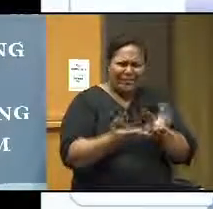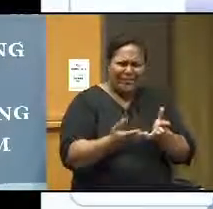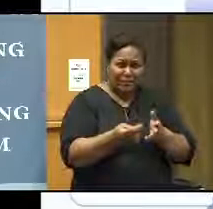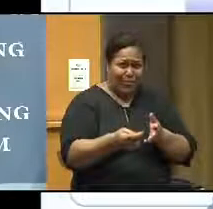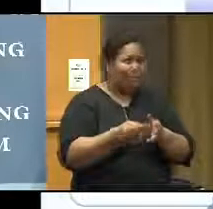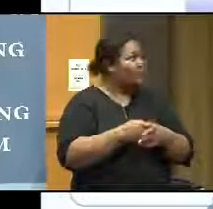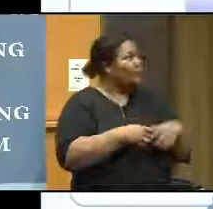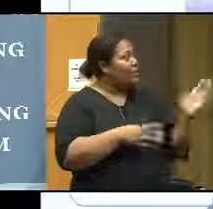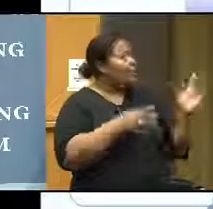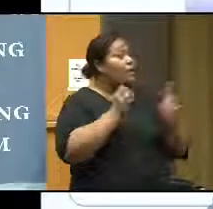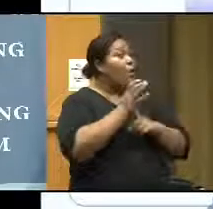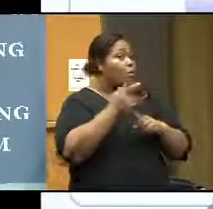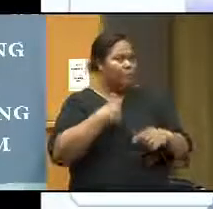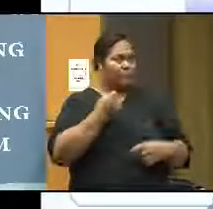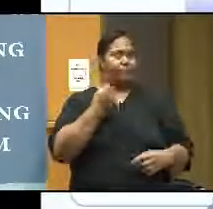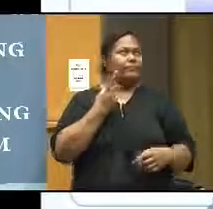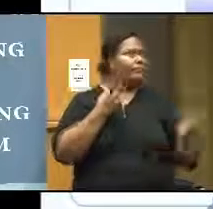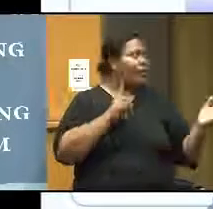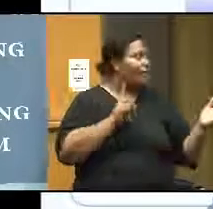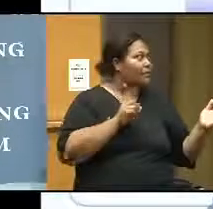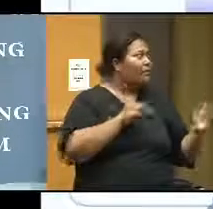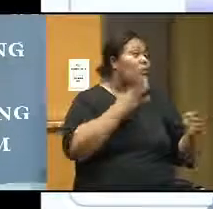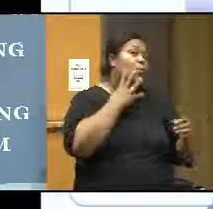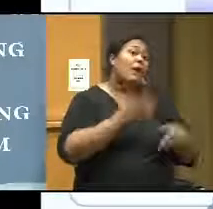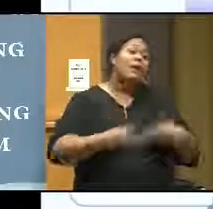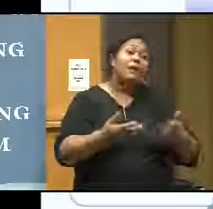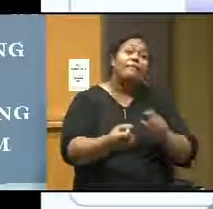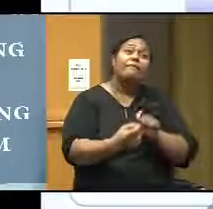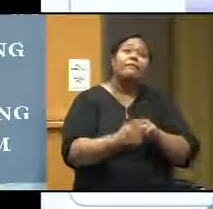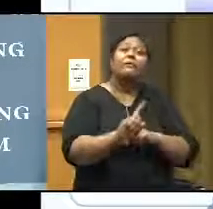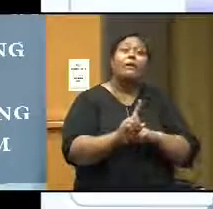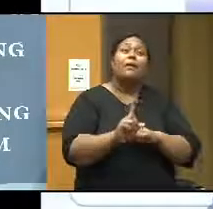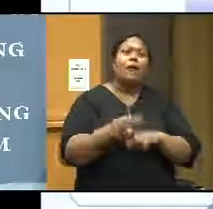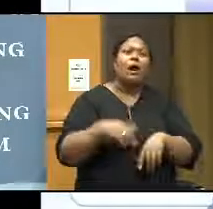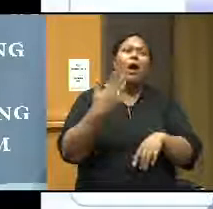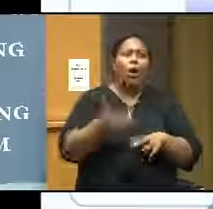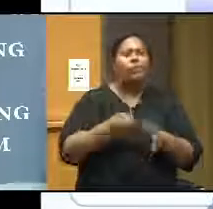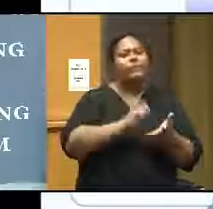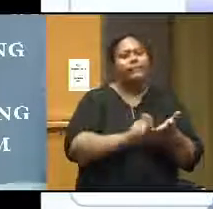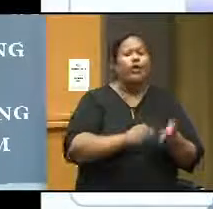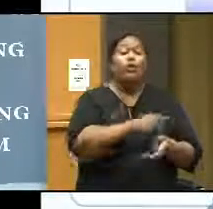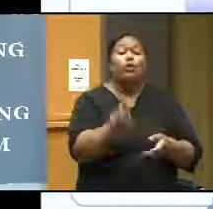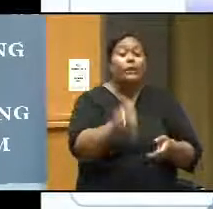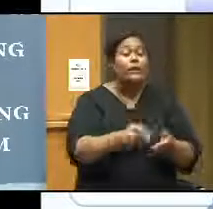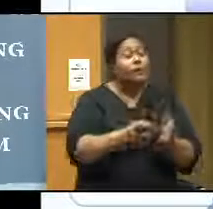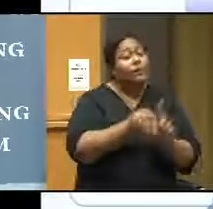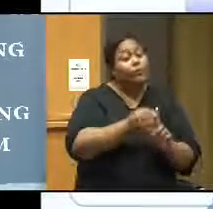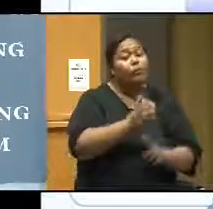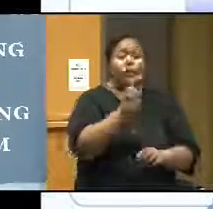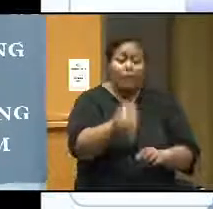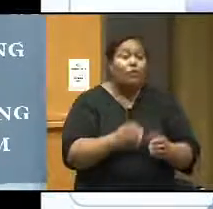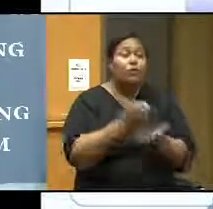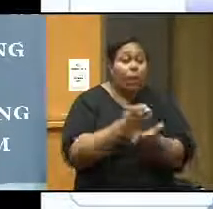most important thing which I realized later, when I initially used to give a feedback, I used to write, well, you need to improve this, you need to correct this,